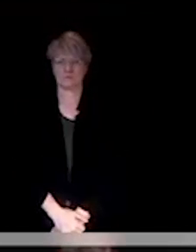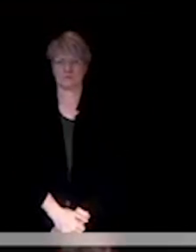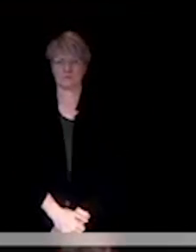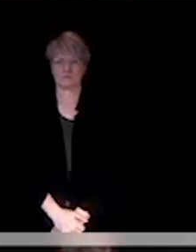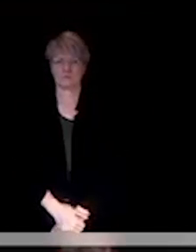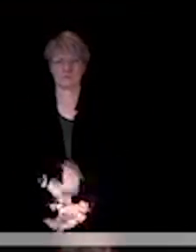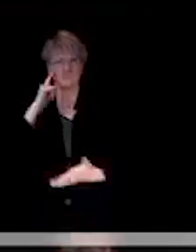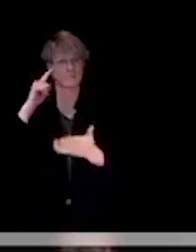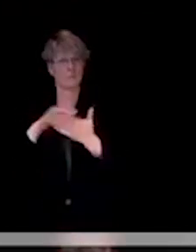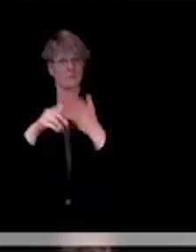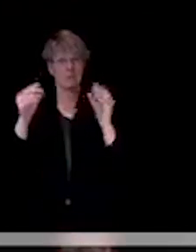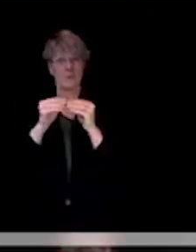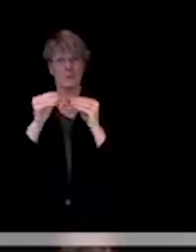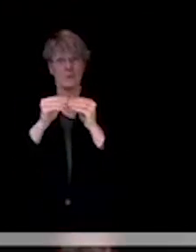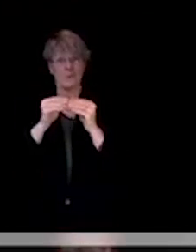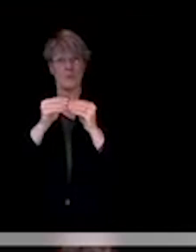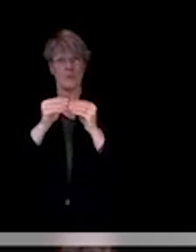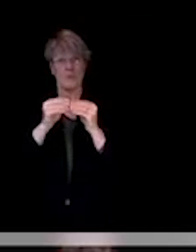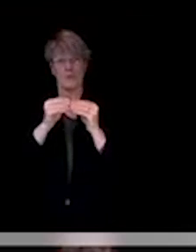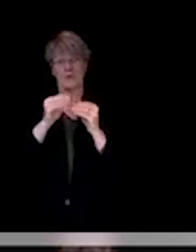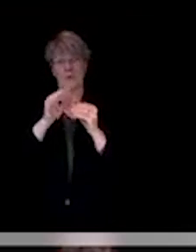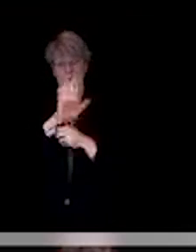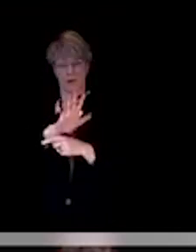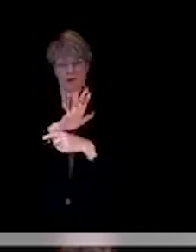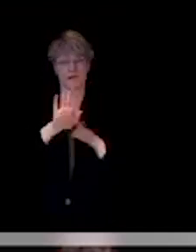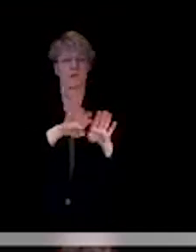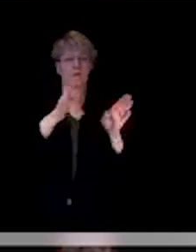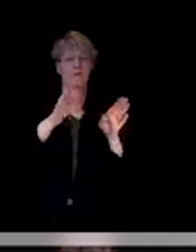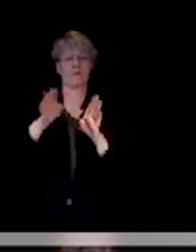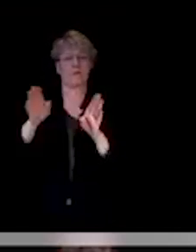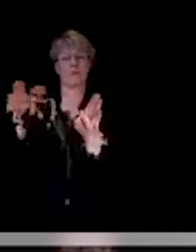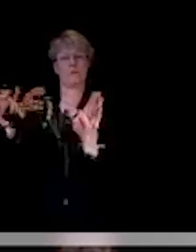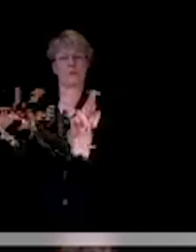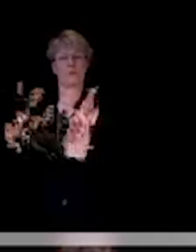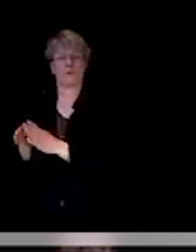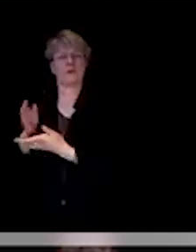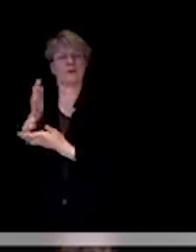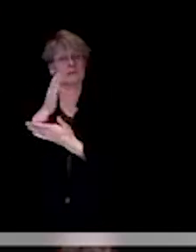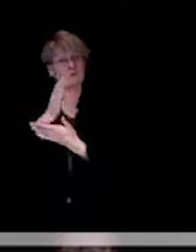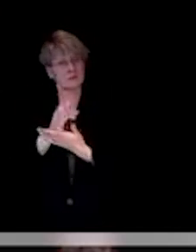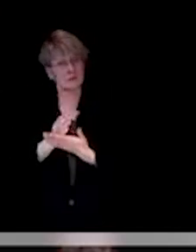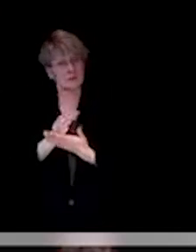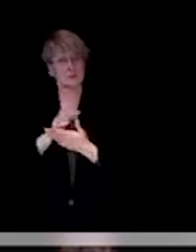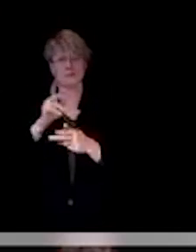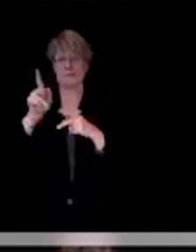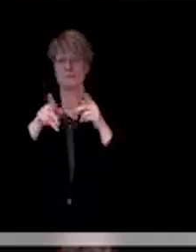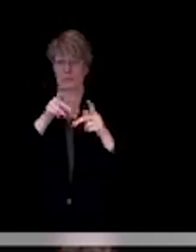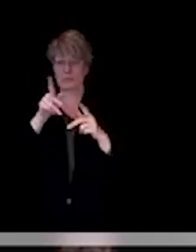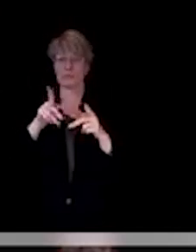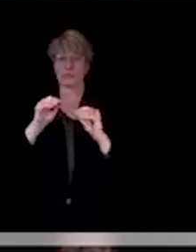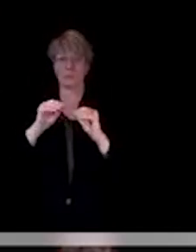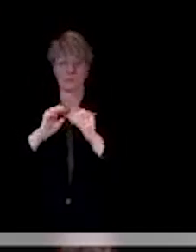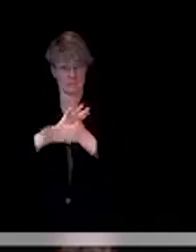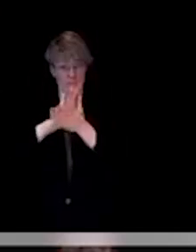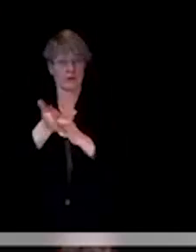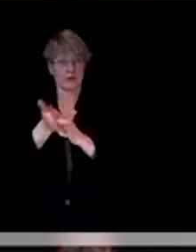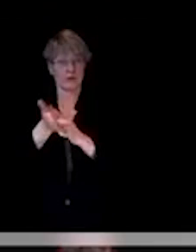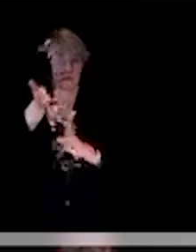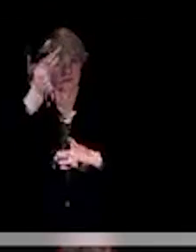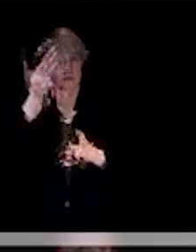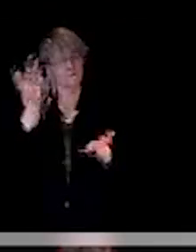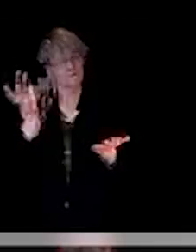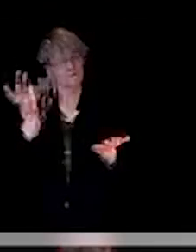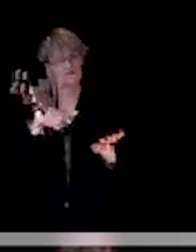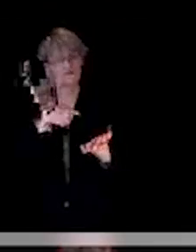have additional disease transmission occurring, which is not unexpected. But we do hope that